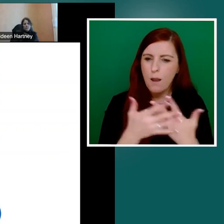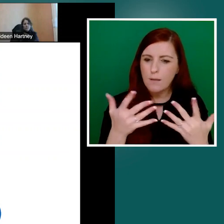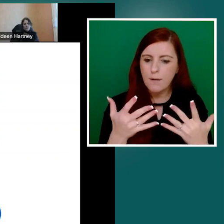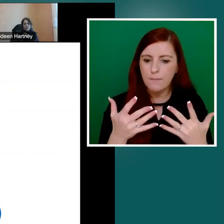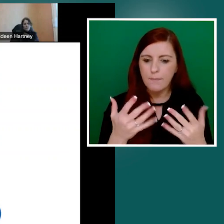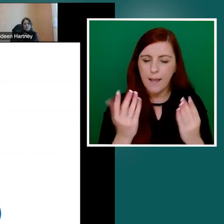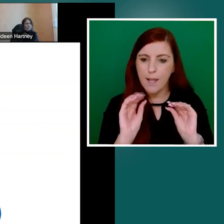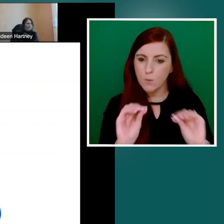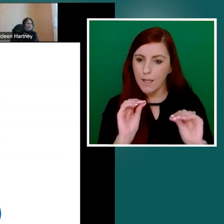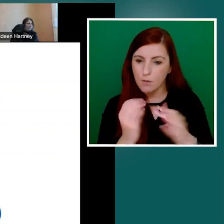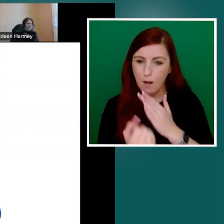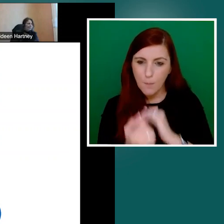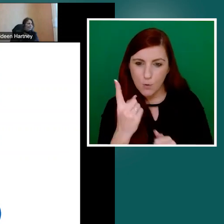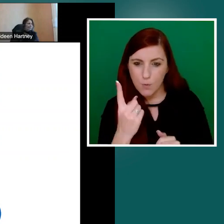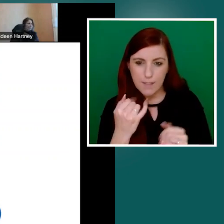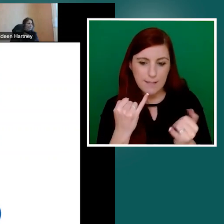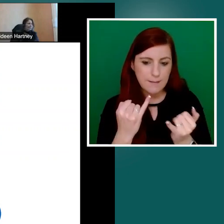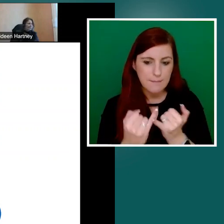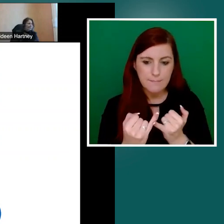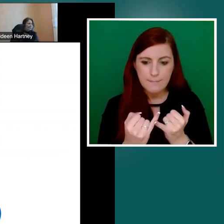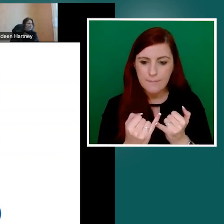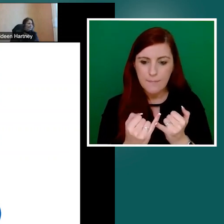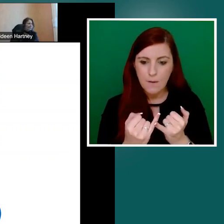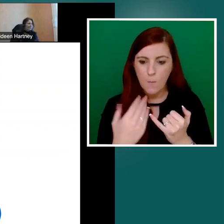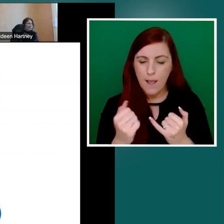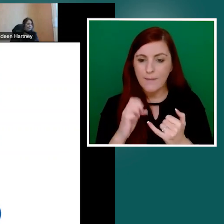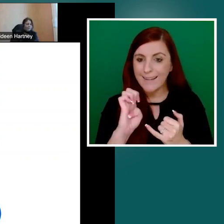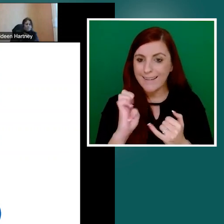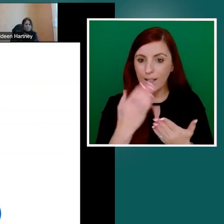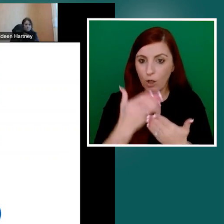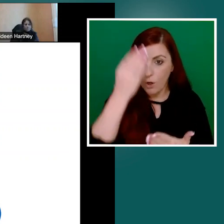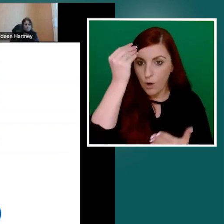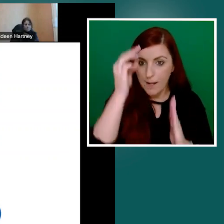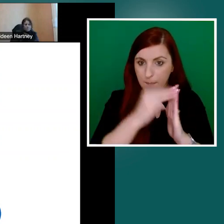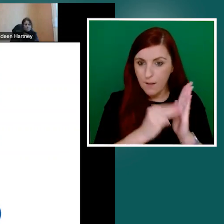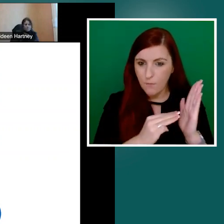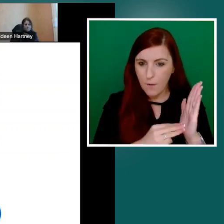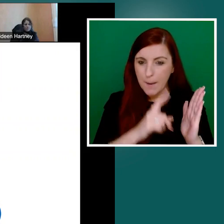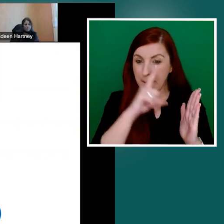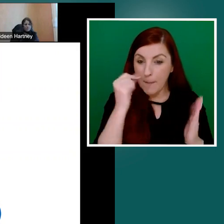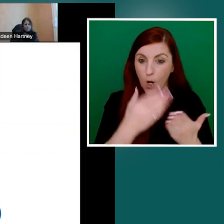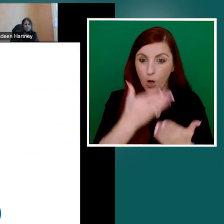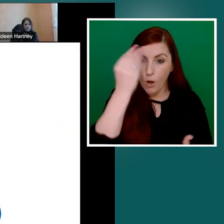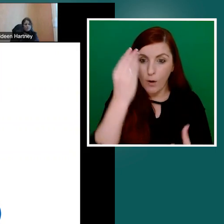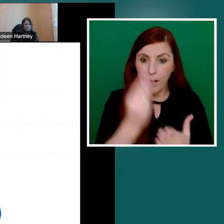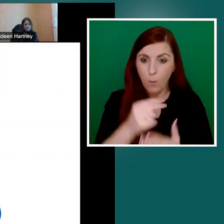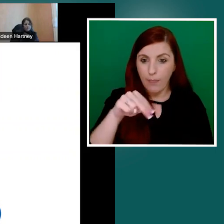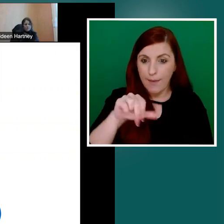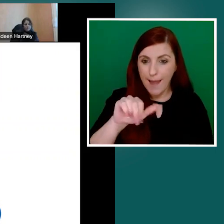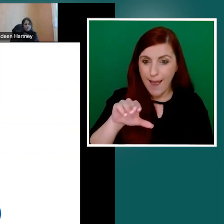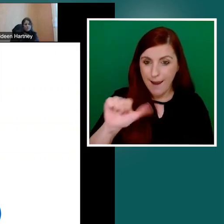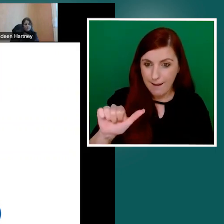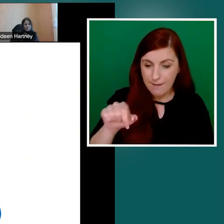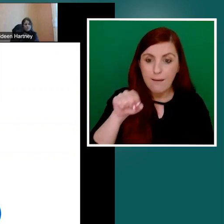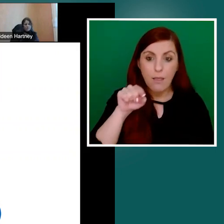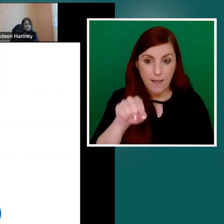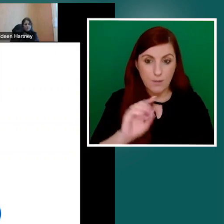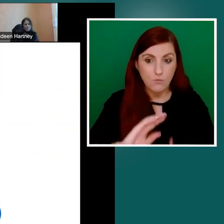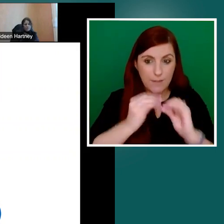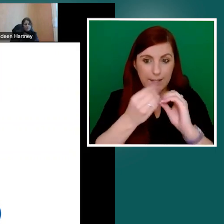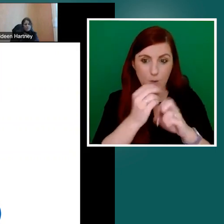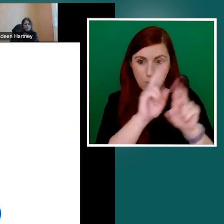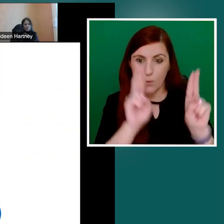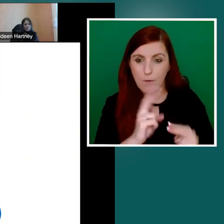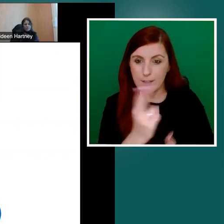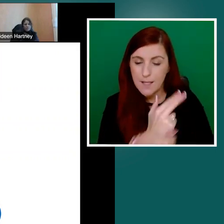educational opportunities. We have an e-learning platform called Learn with NALA that is designed with universal design principles where